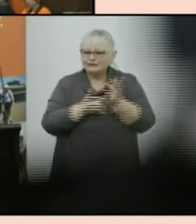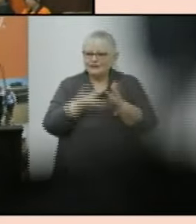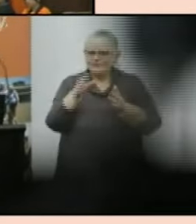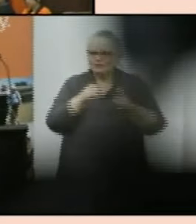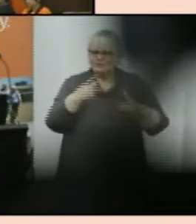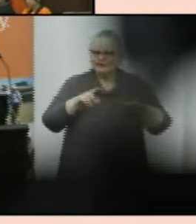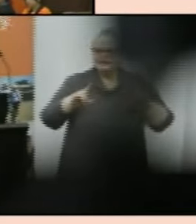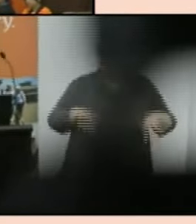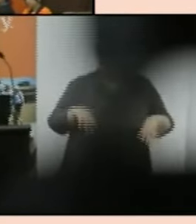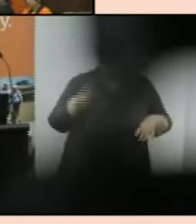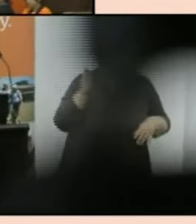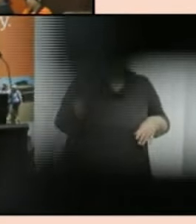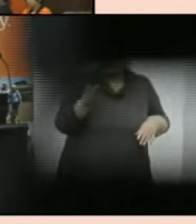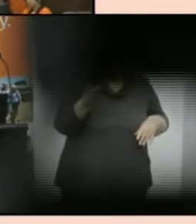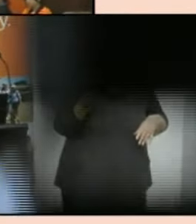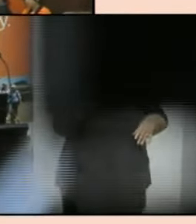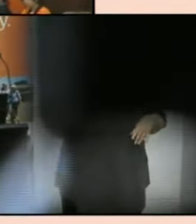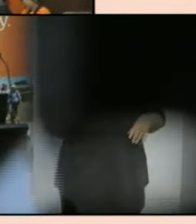the australian